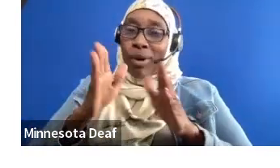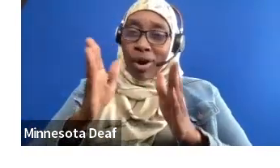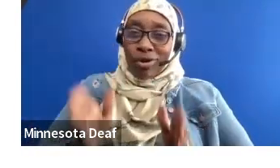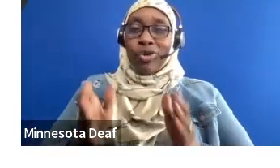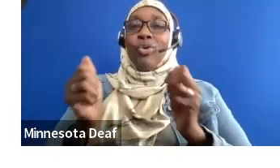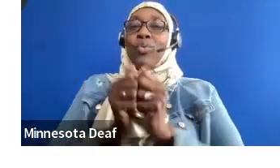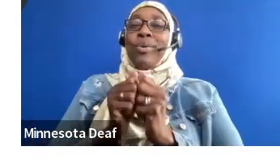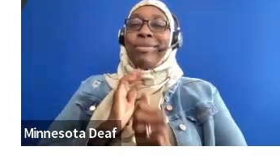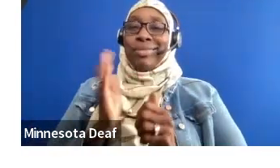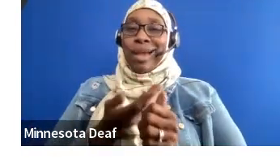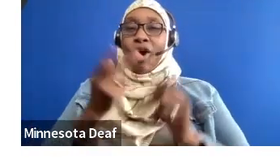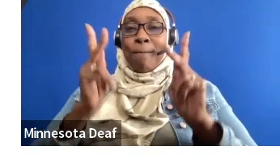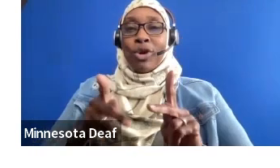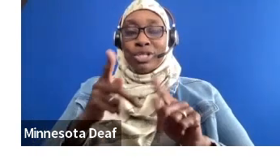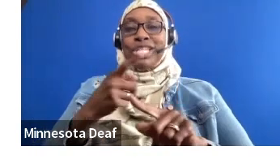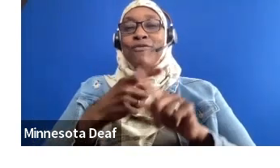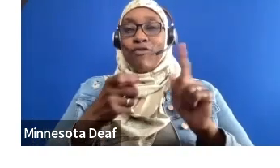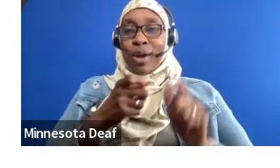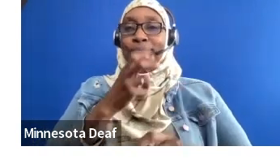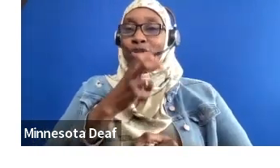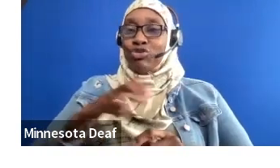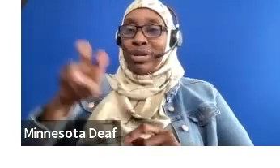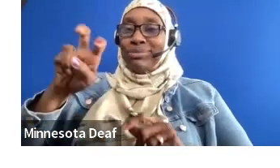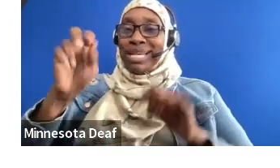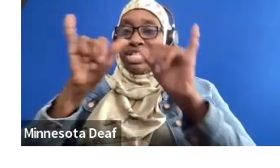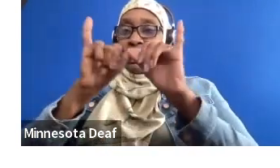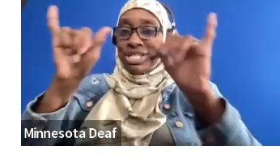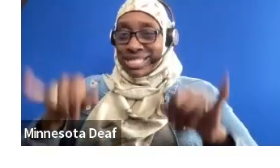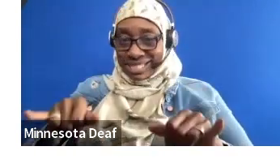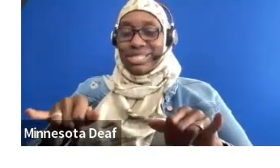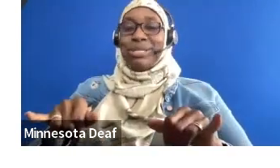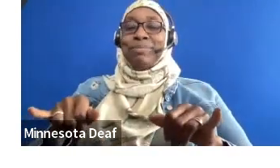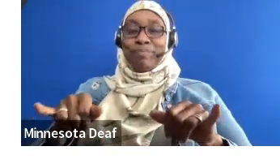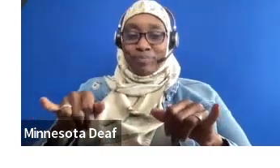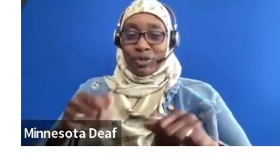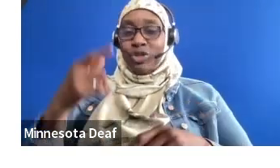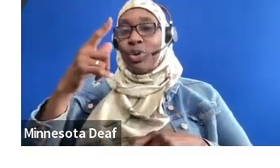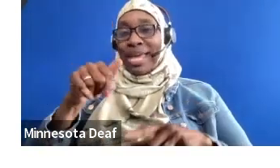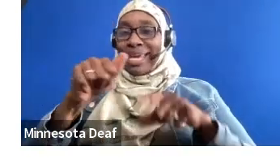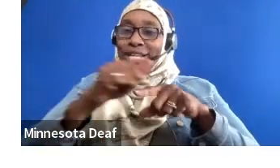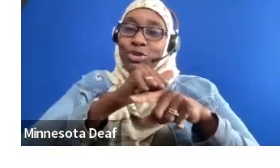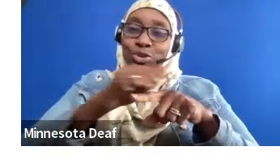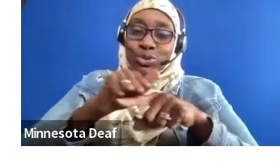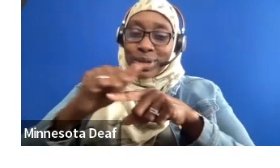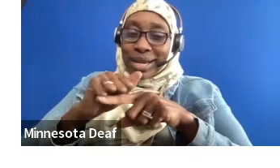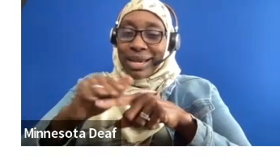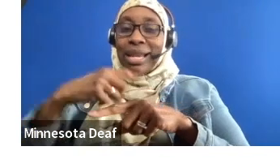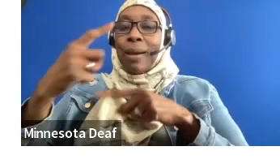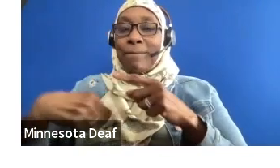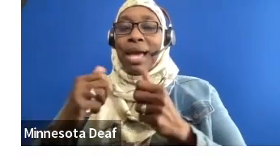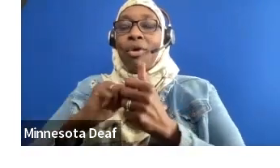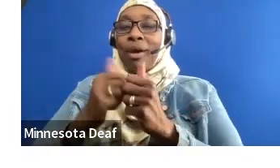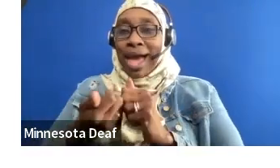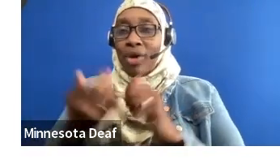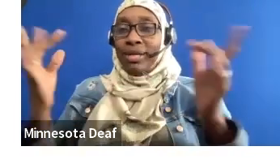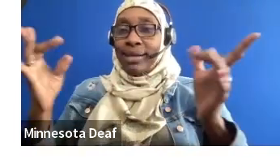that we can bring that to your youth to be like, hey, do you want to use for those of who are interested in learning about the MBTA? You know, this is some program we're partnered